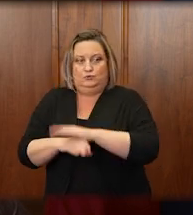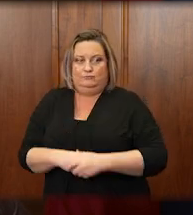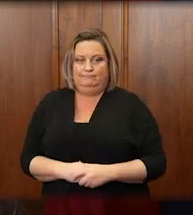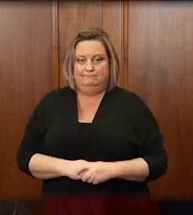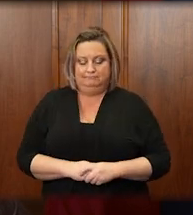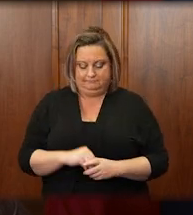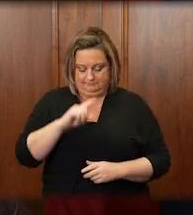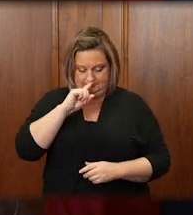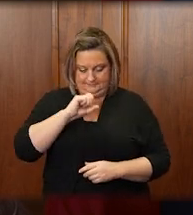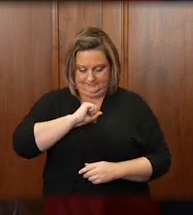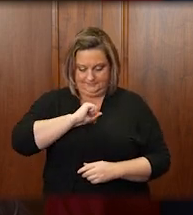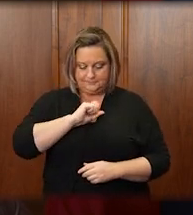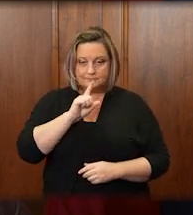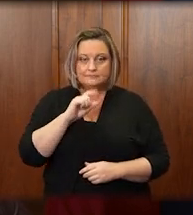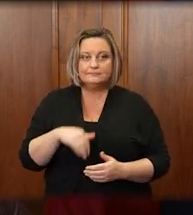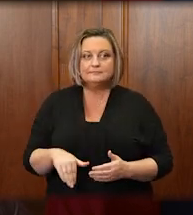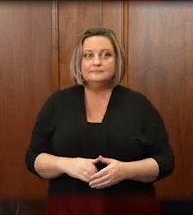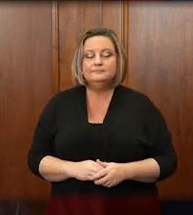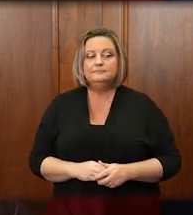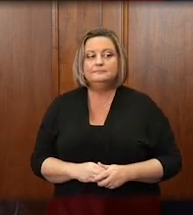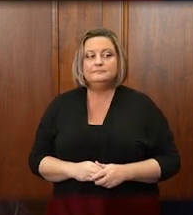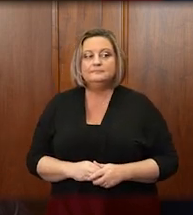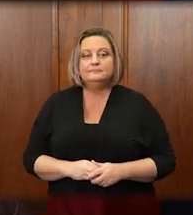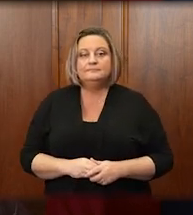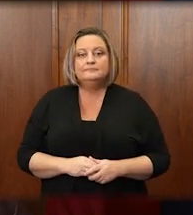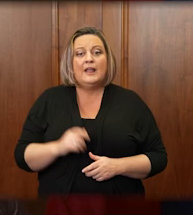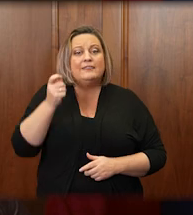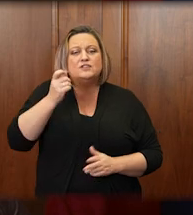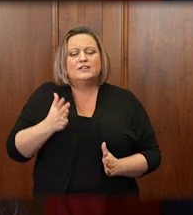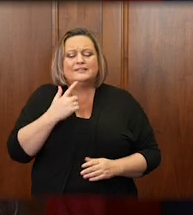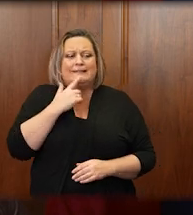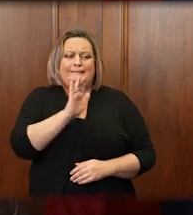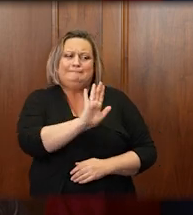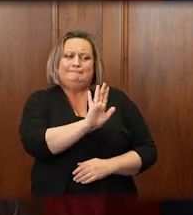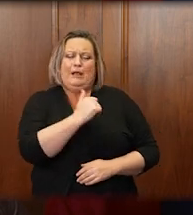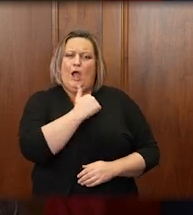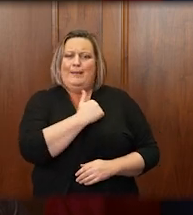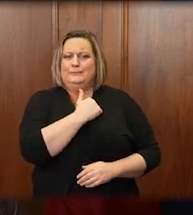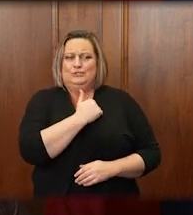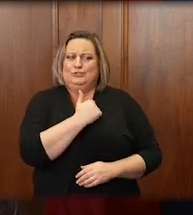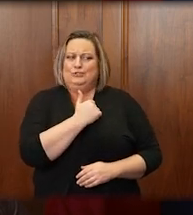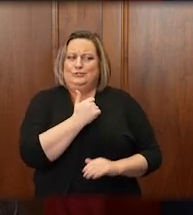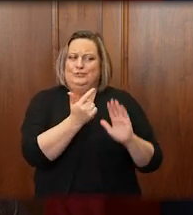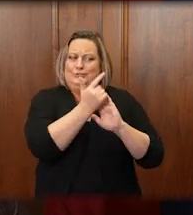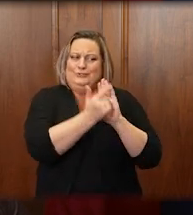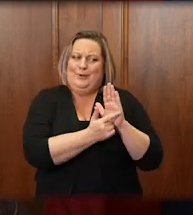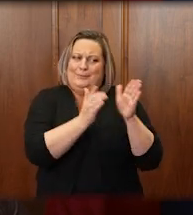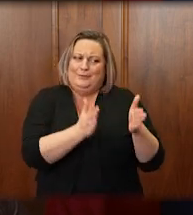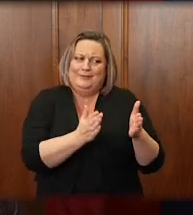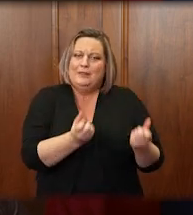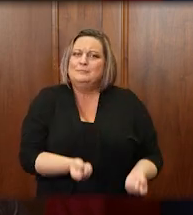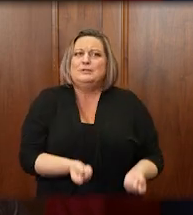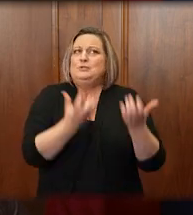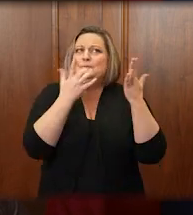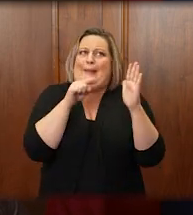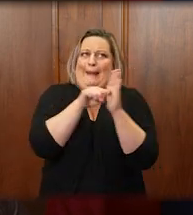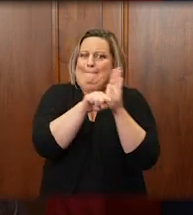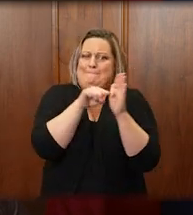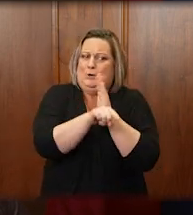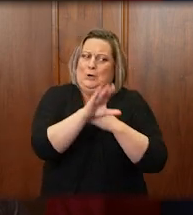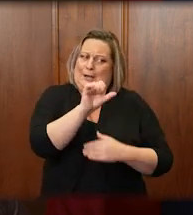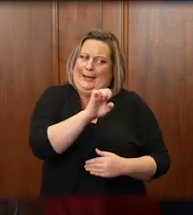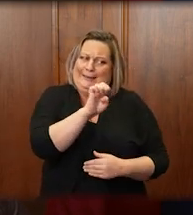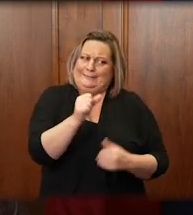Excuse me. They cannot say, I'm sorry, Mr. Prosecutor, but there have just been too many murder cases in this